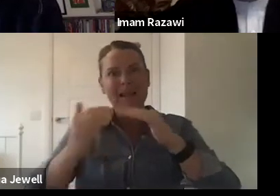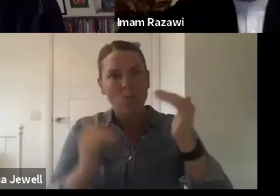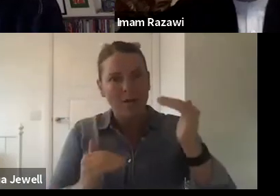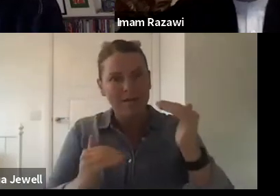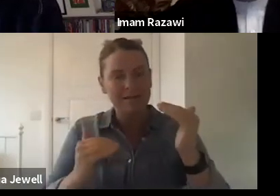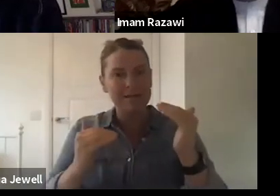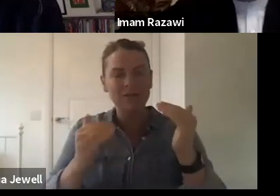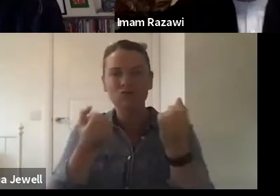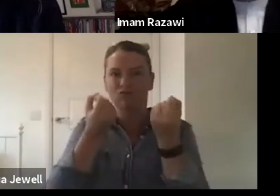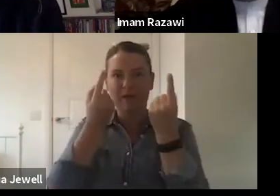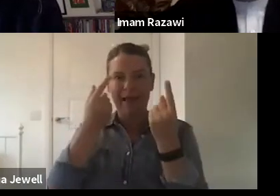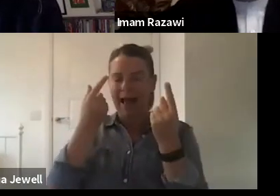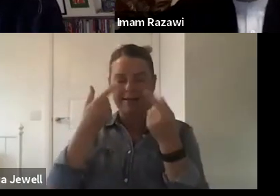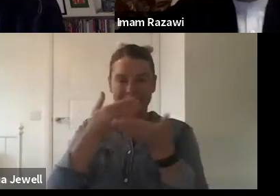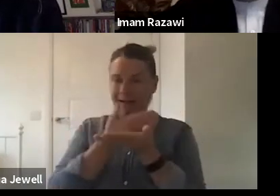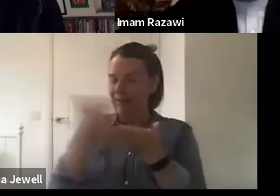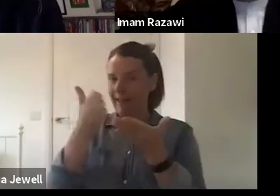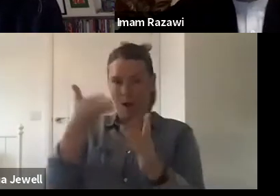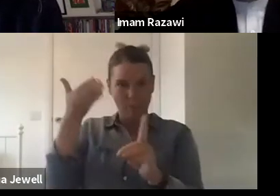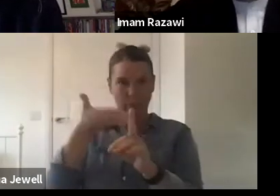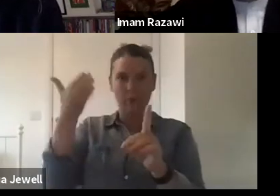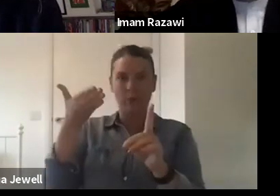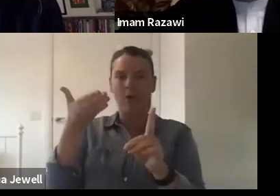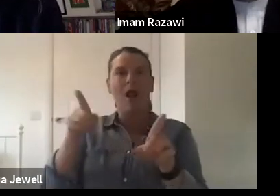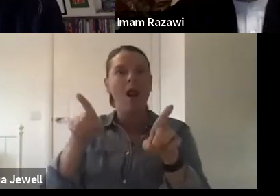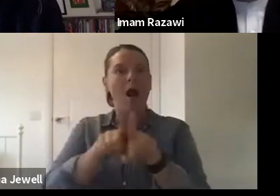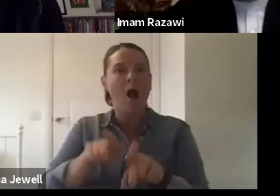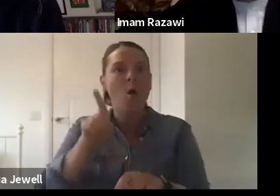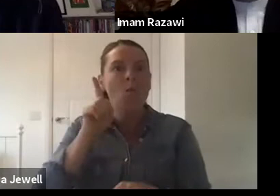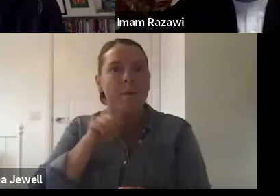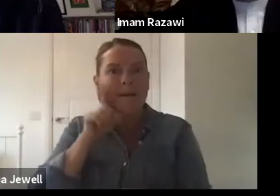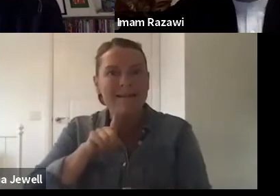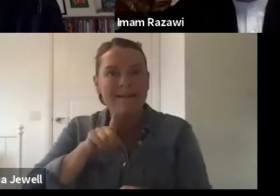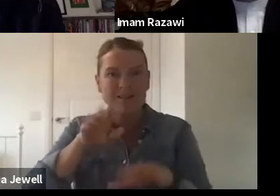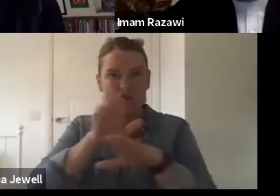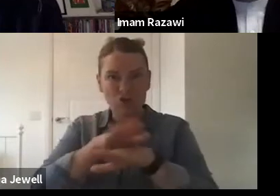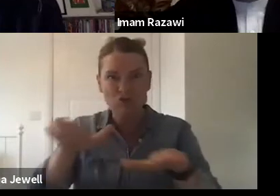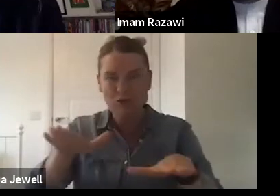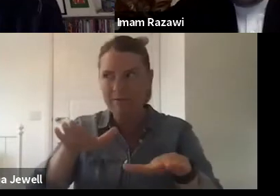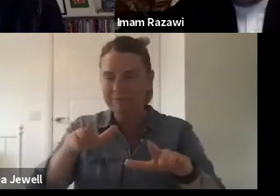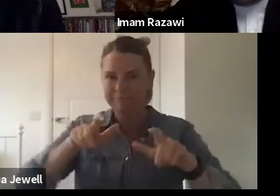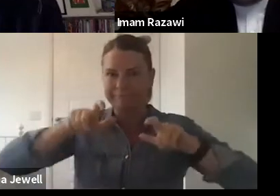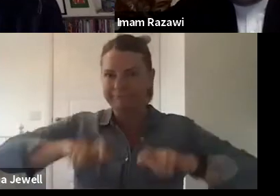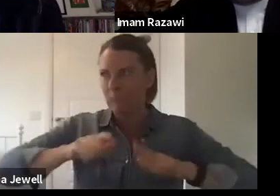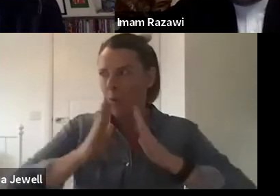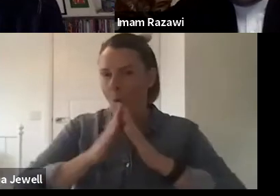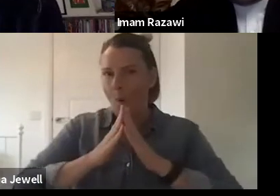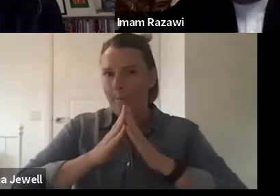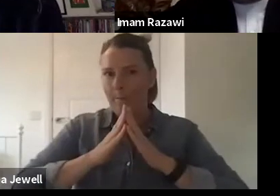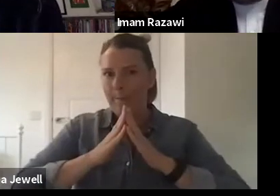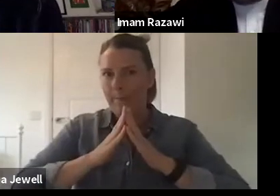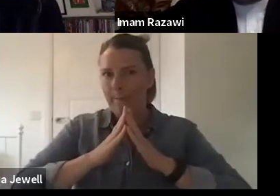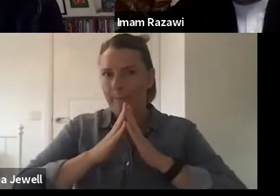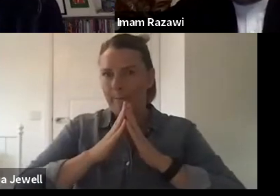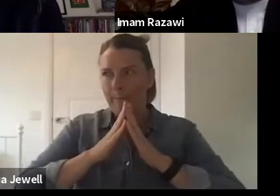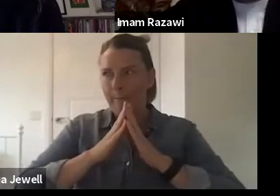we see, you know, women and children being locked up with their abusers, and the impacts that that will have, the